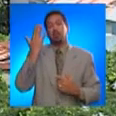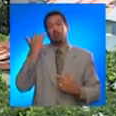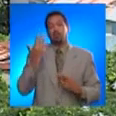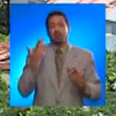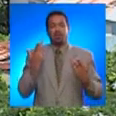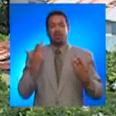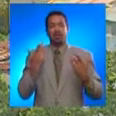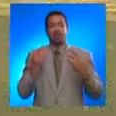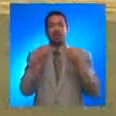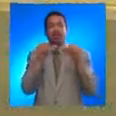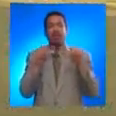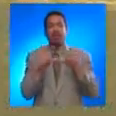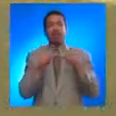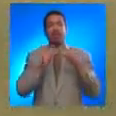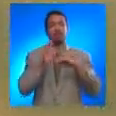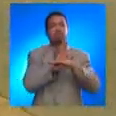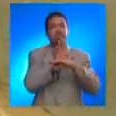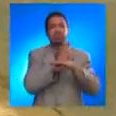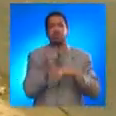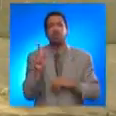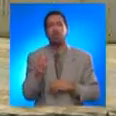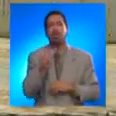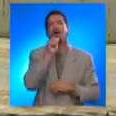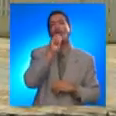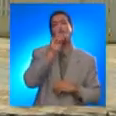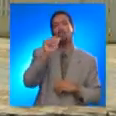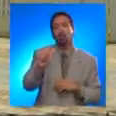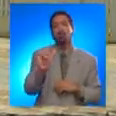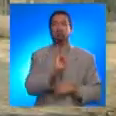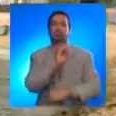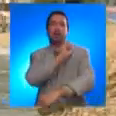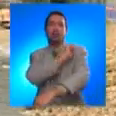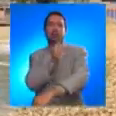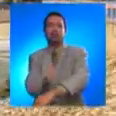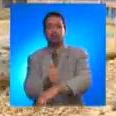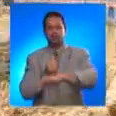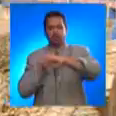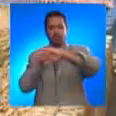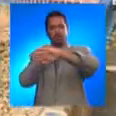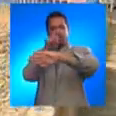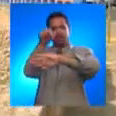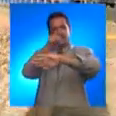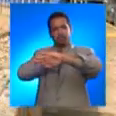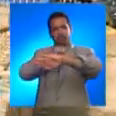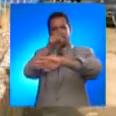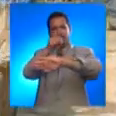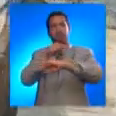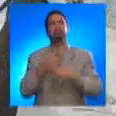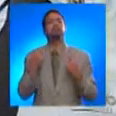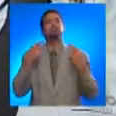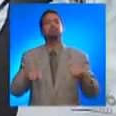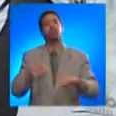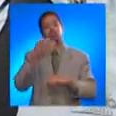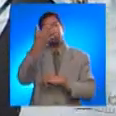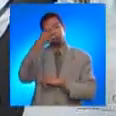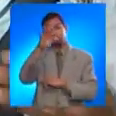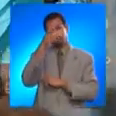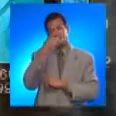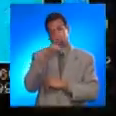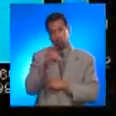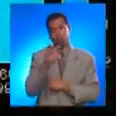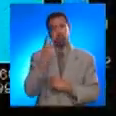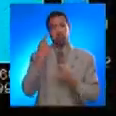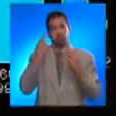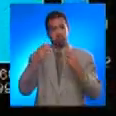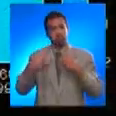Aguadilla, and Mayagüez, because of all the urban development along the coastline. The 1918 tsunami created a